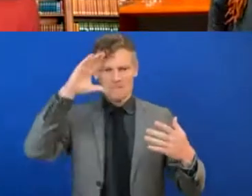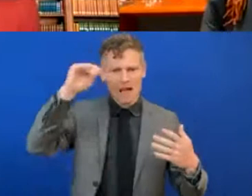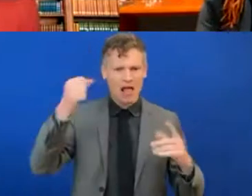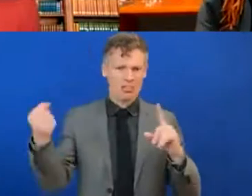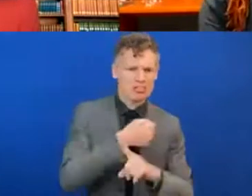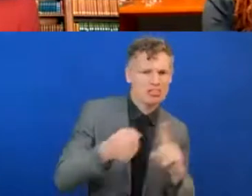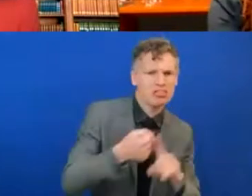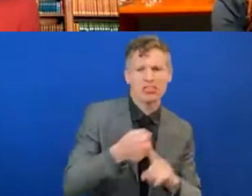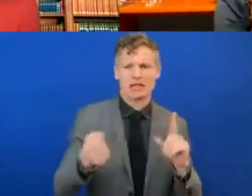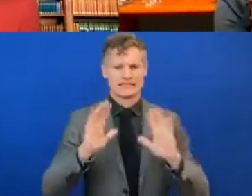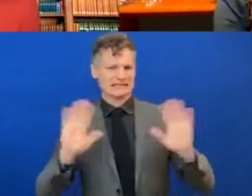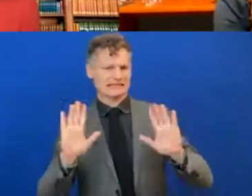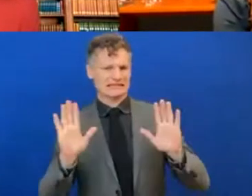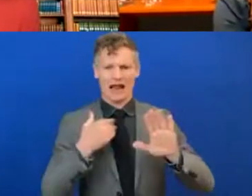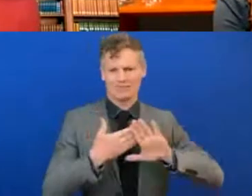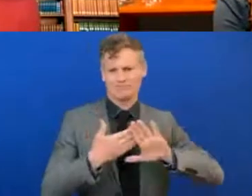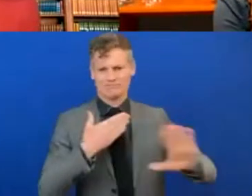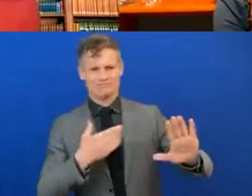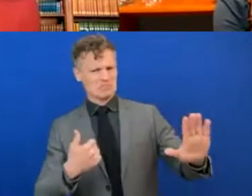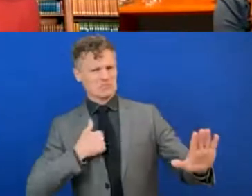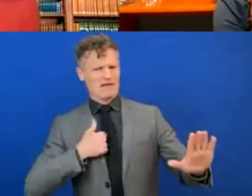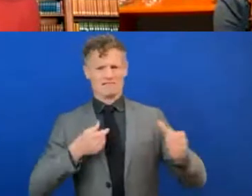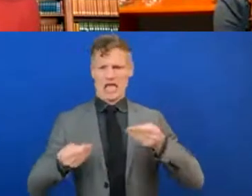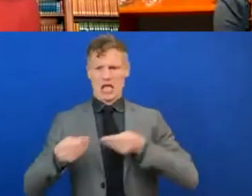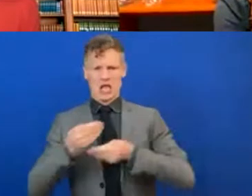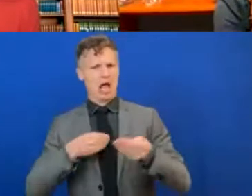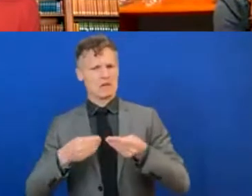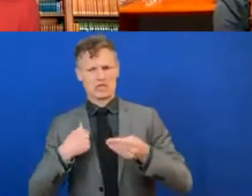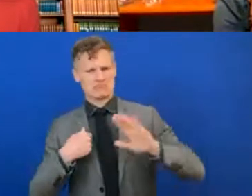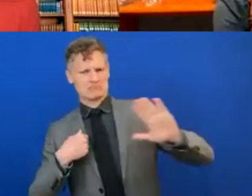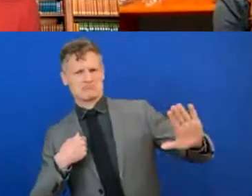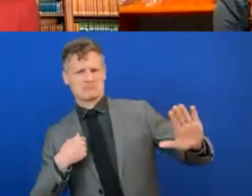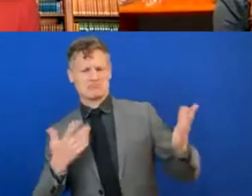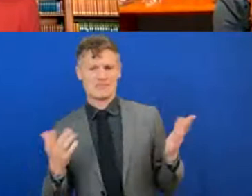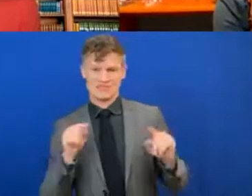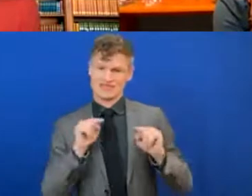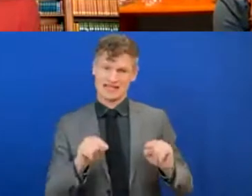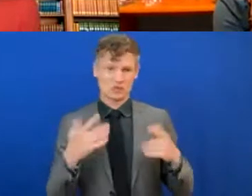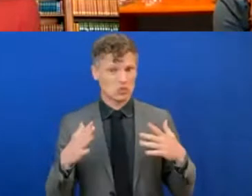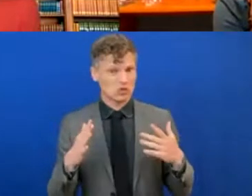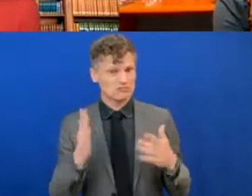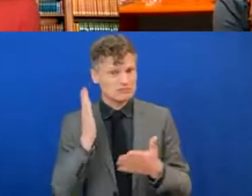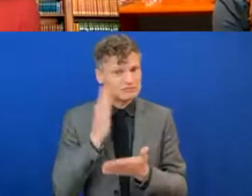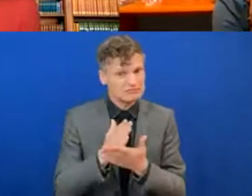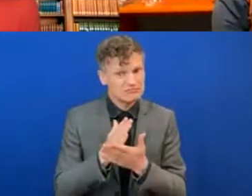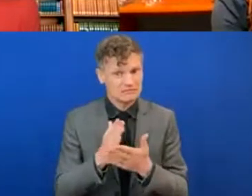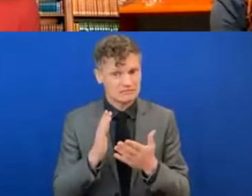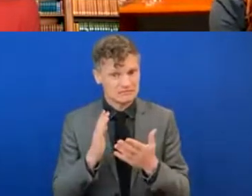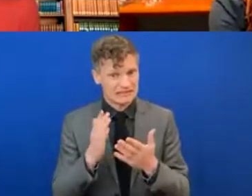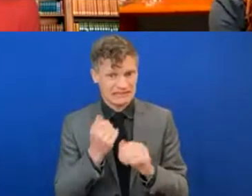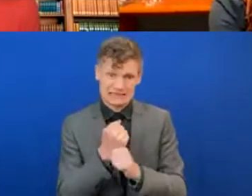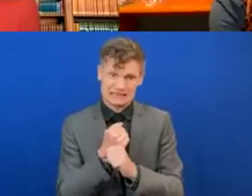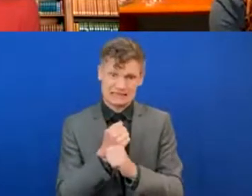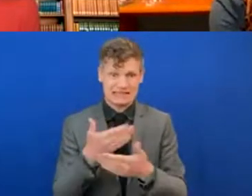is a lifeline to really staying alive in some cases. Right now, 1.7 billion